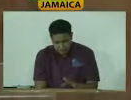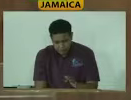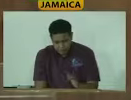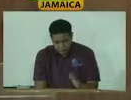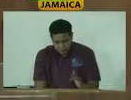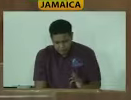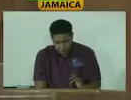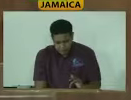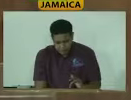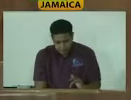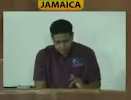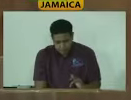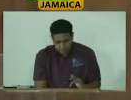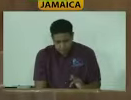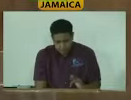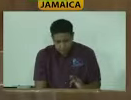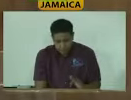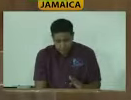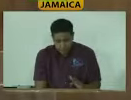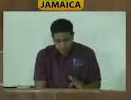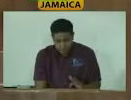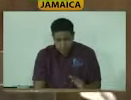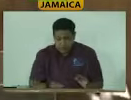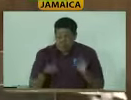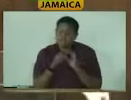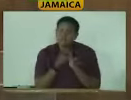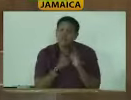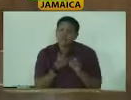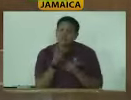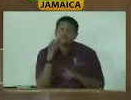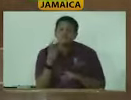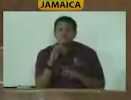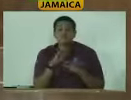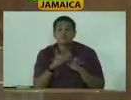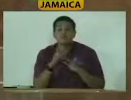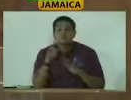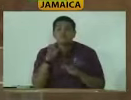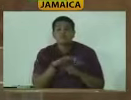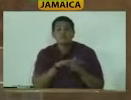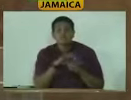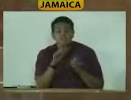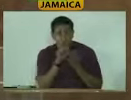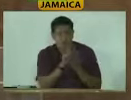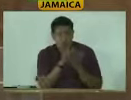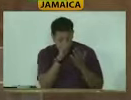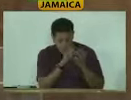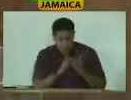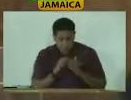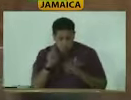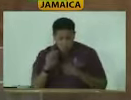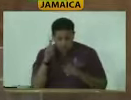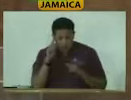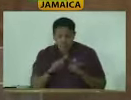Jamaica's domestic law into compliance with the UN Convention for the Protection of Persons with